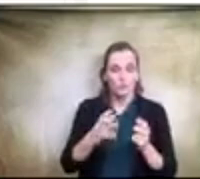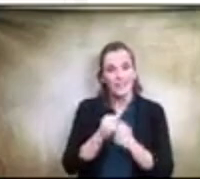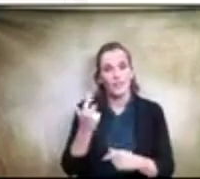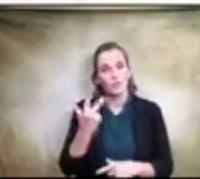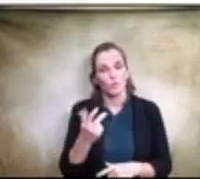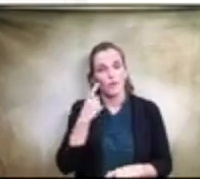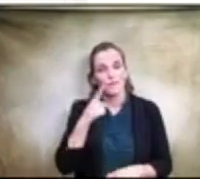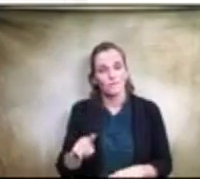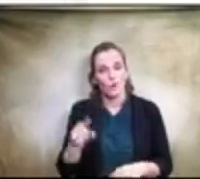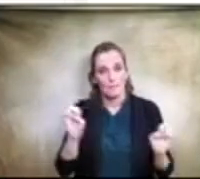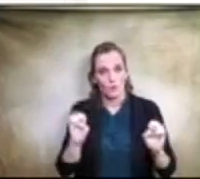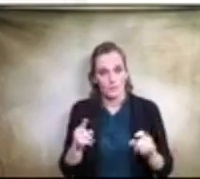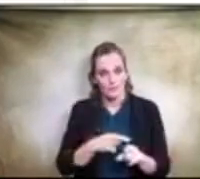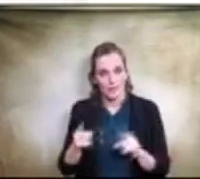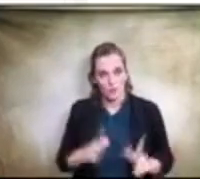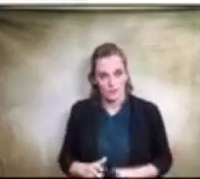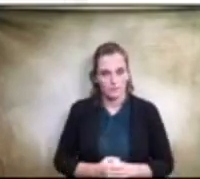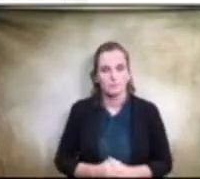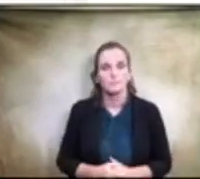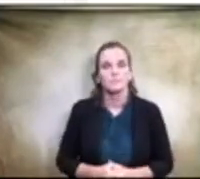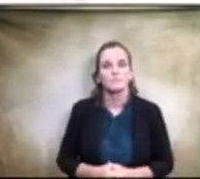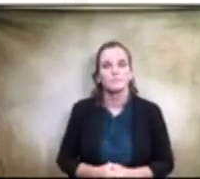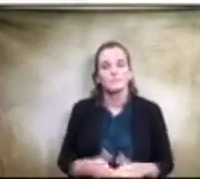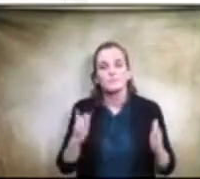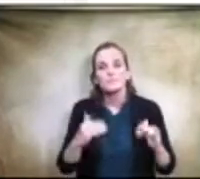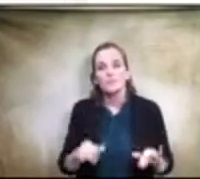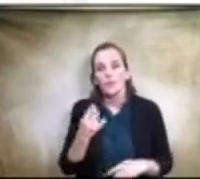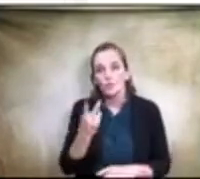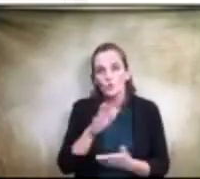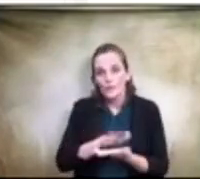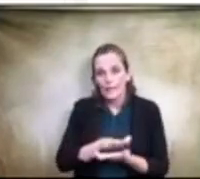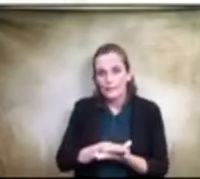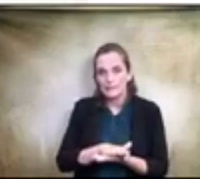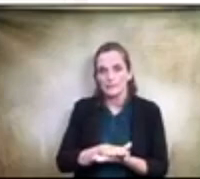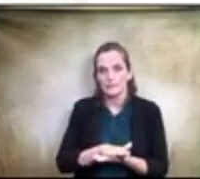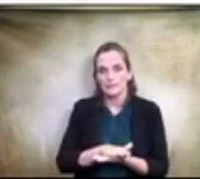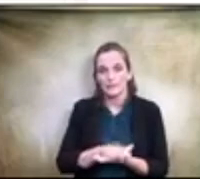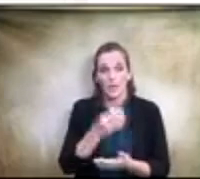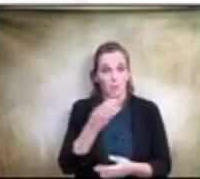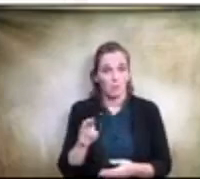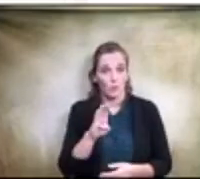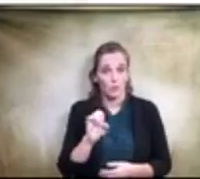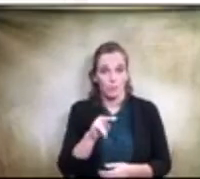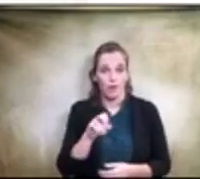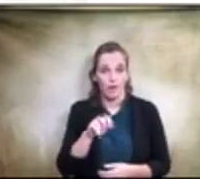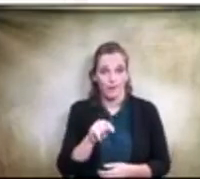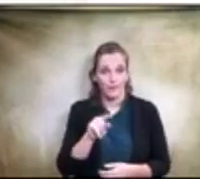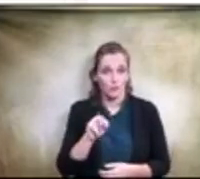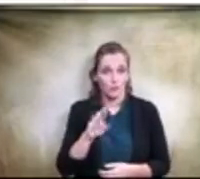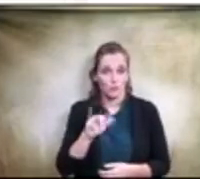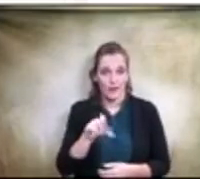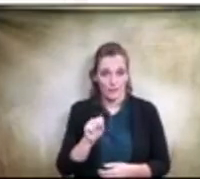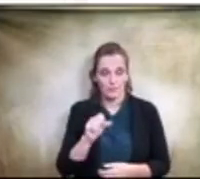In addition, we have two campuses, Lou Bonnet Trail and Decker Elementary that we would need to